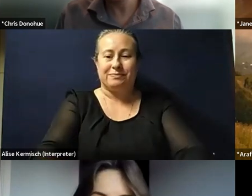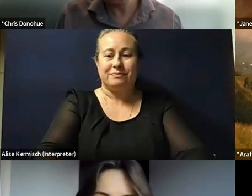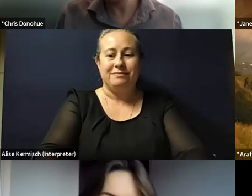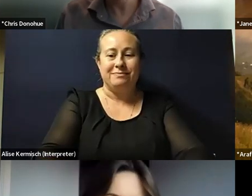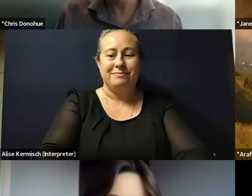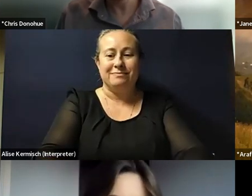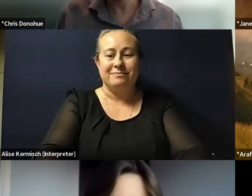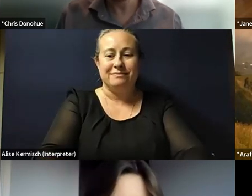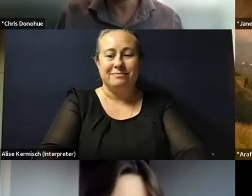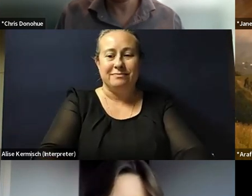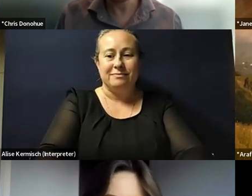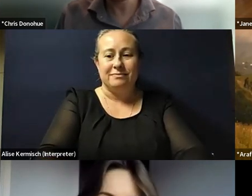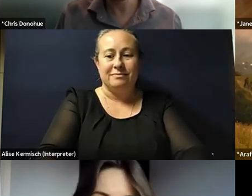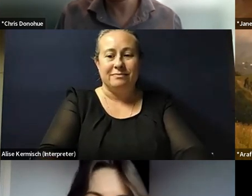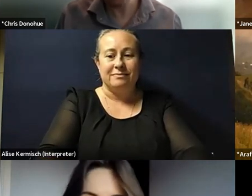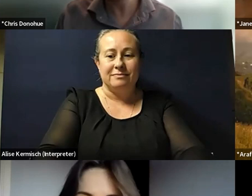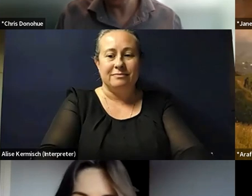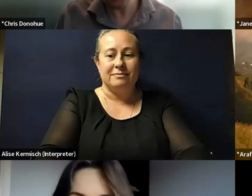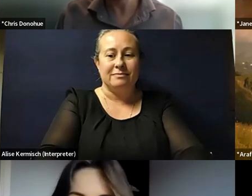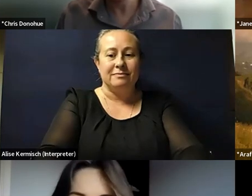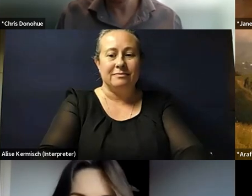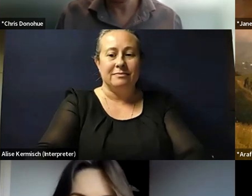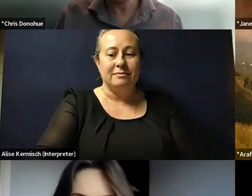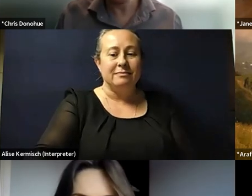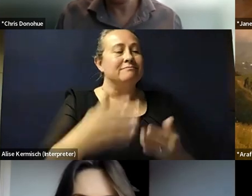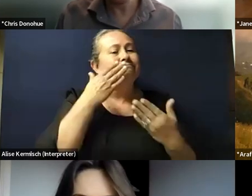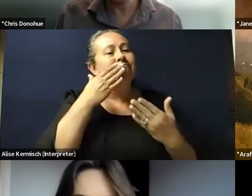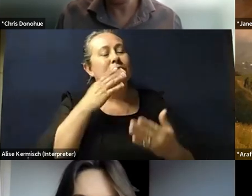you so much, Chris. It's been a real pleasure and an honor to be here.